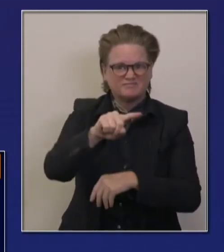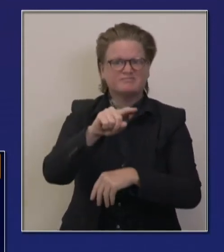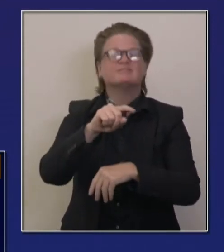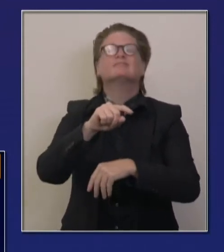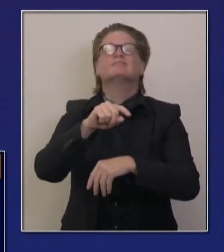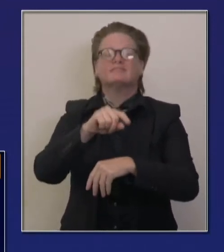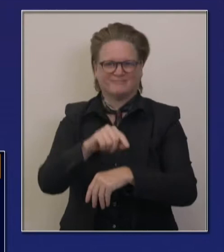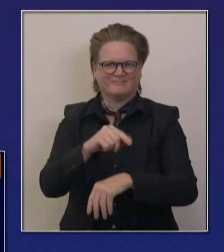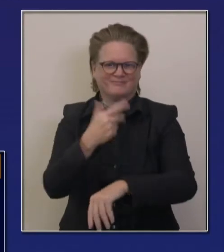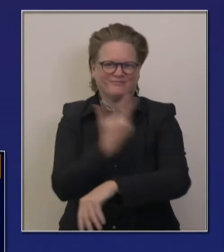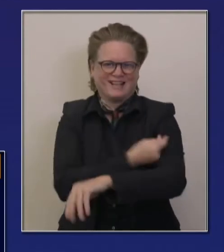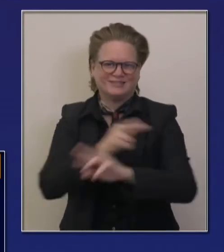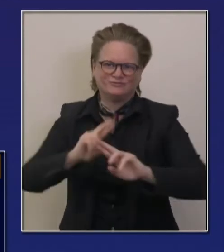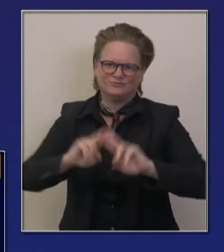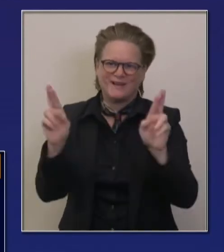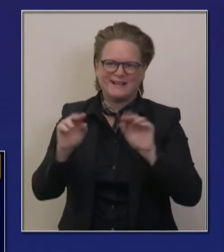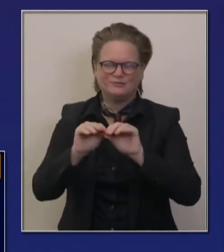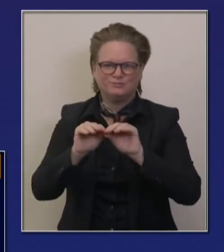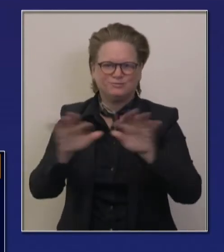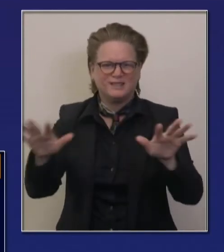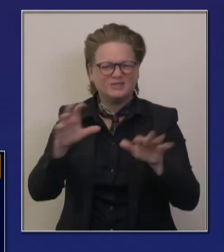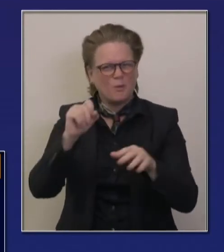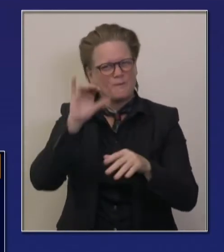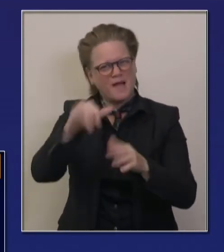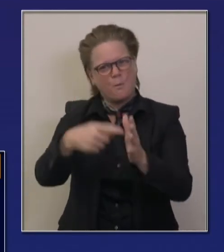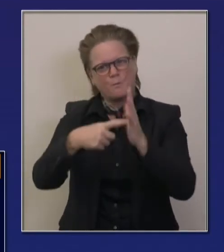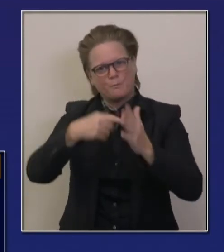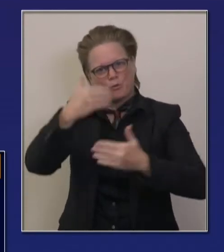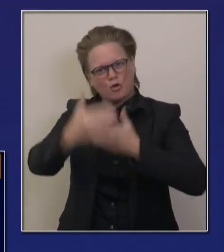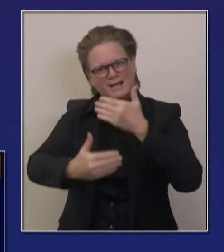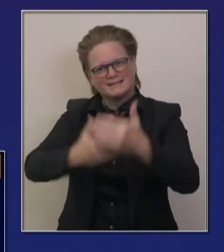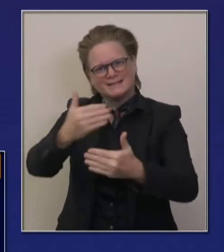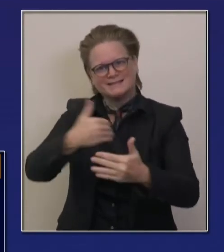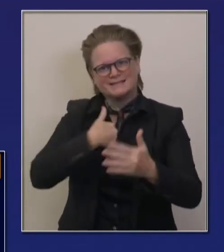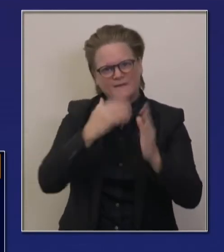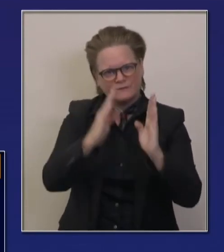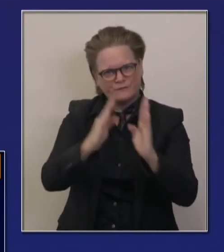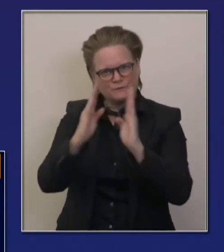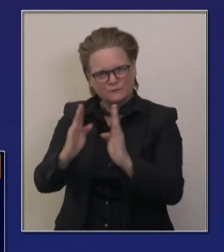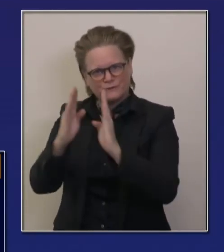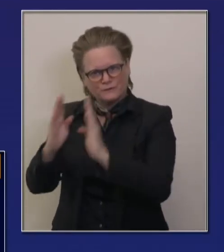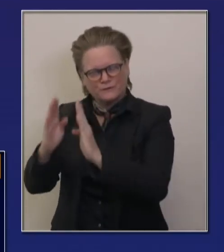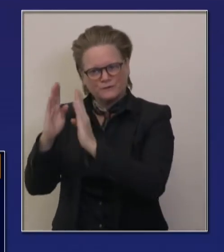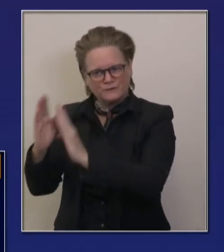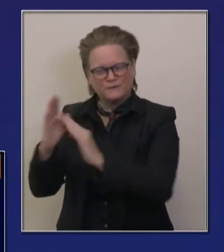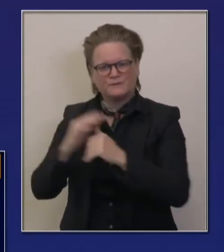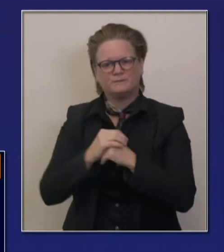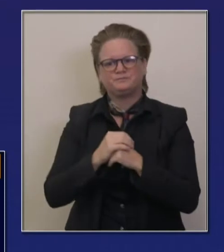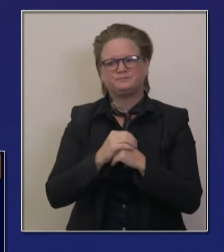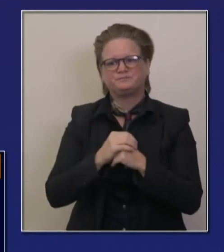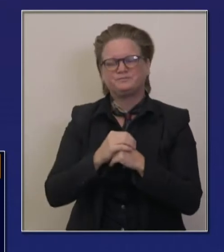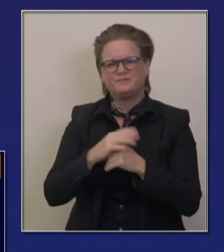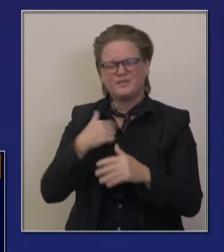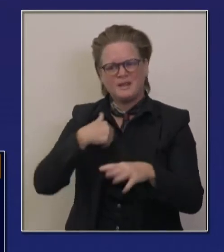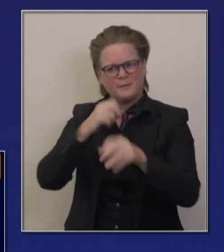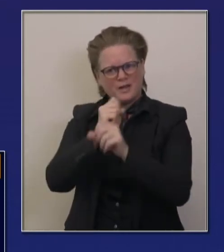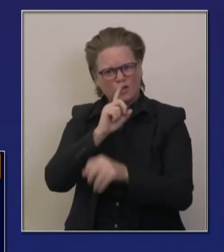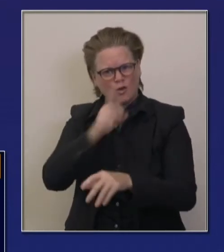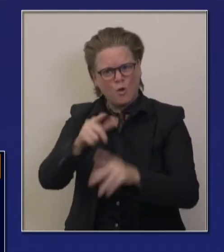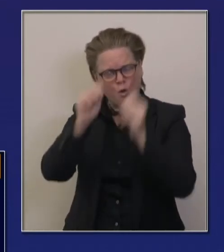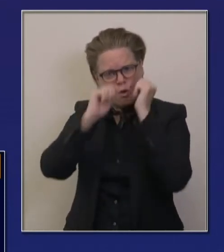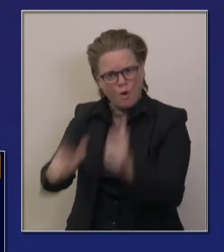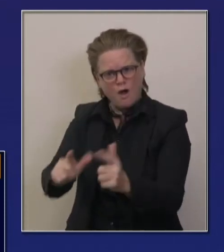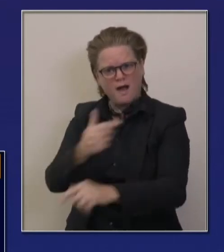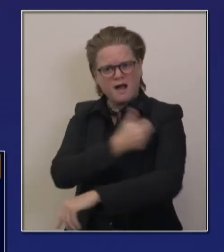capacity with the cold chain requirements to be met by our providers. As you recall, and I'll repeat it again